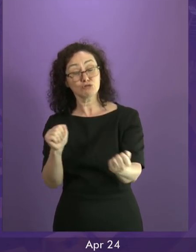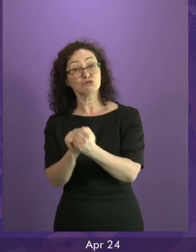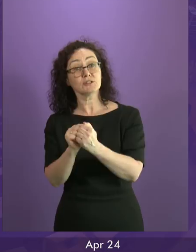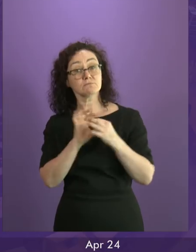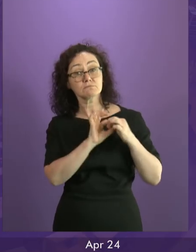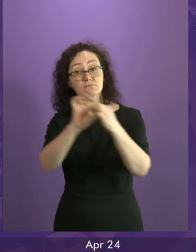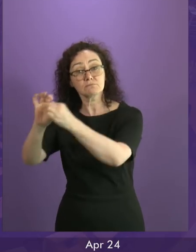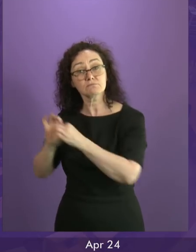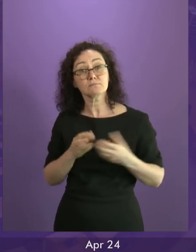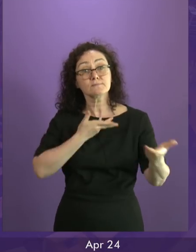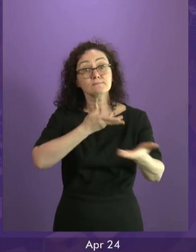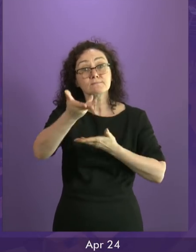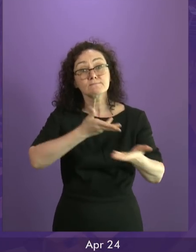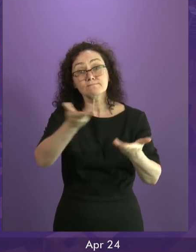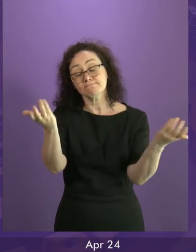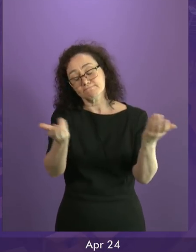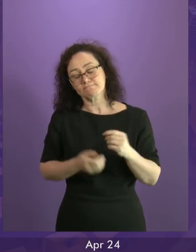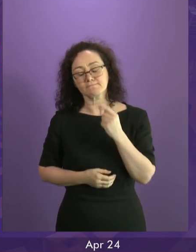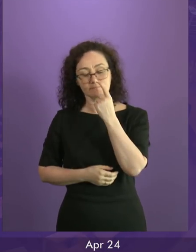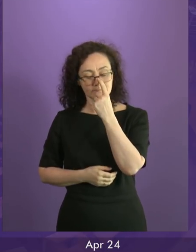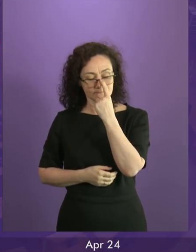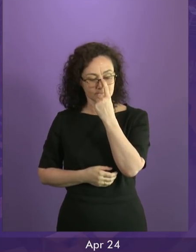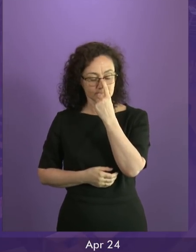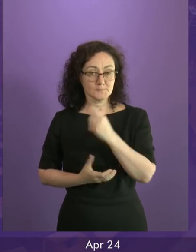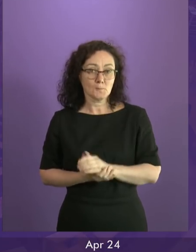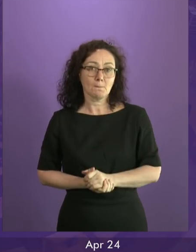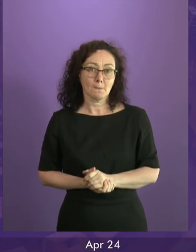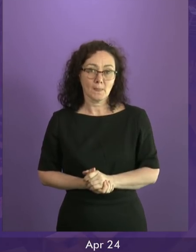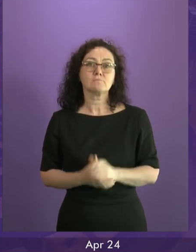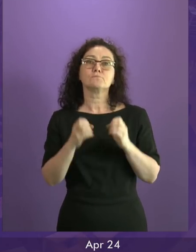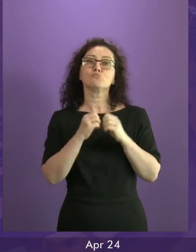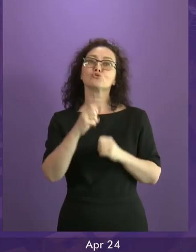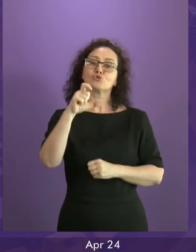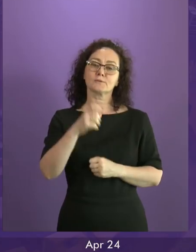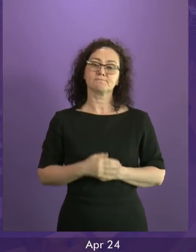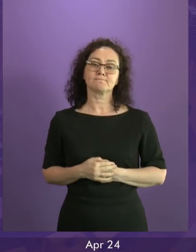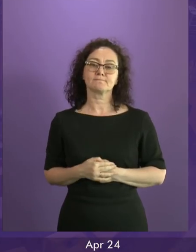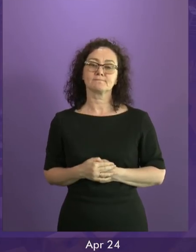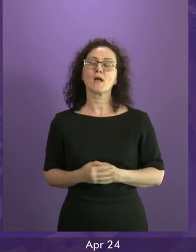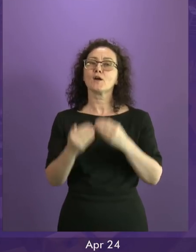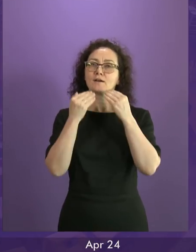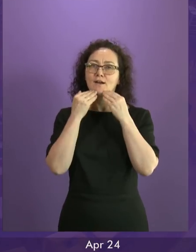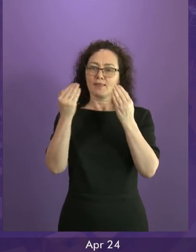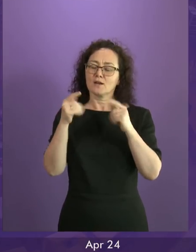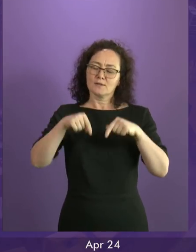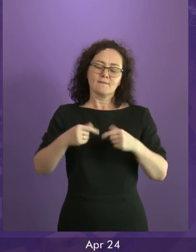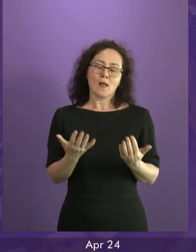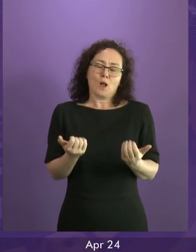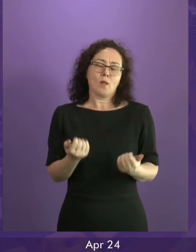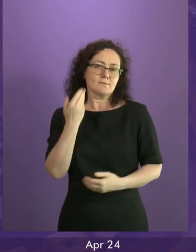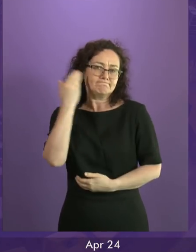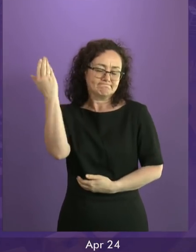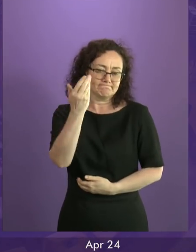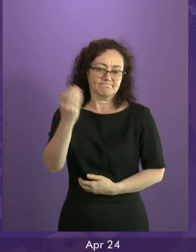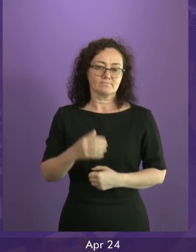to say, will tell. Bruce Crawford, be followed by Maurice Coulton. Thank you, Mr Secretary. And this very welcome announcement from the First Minister. Would you confirm